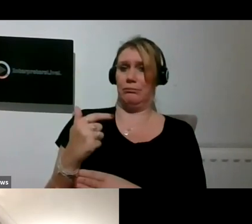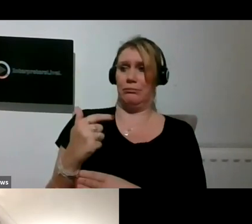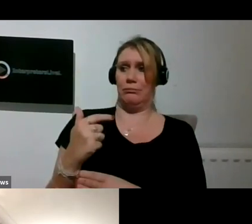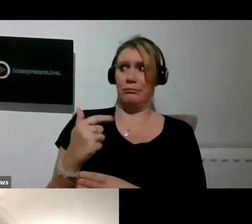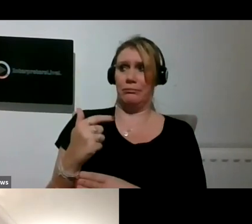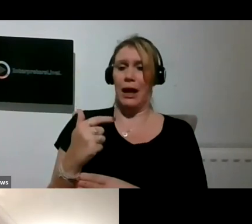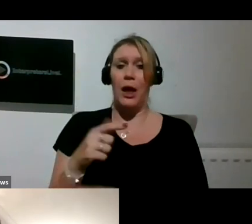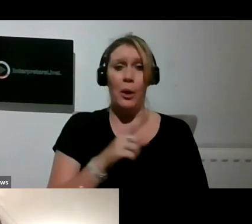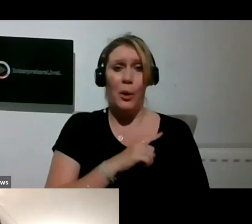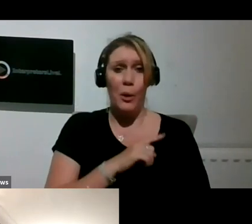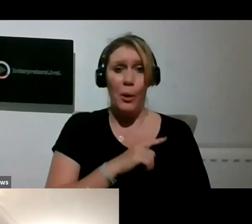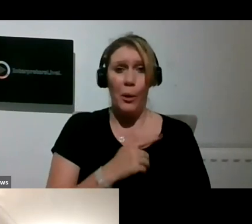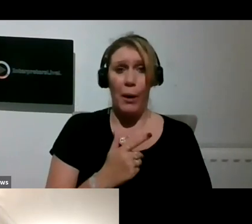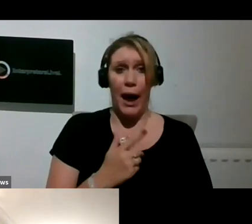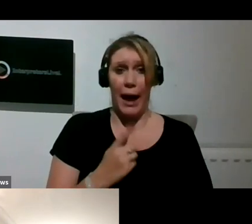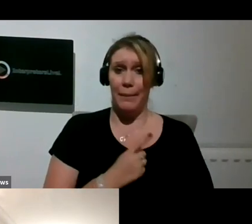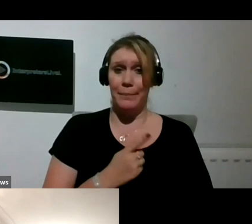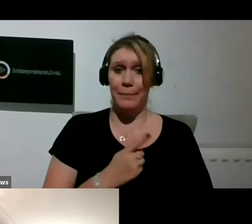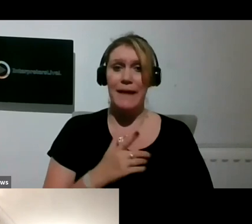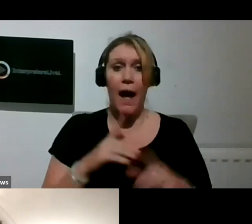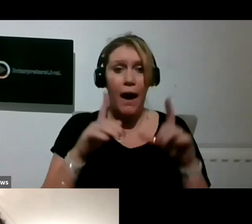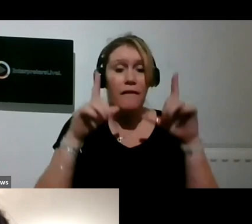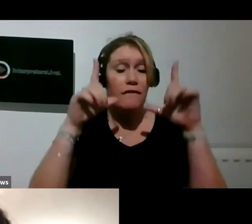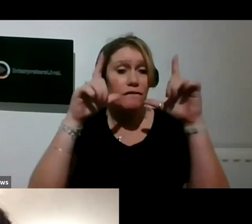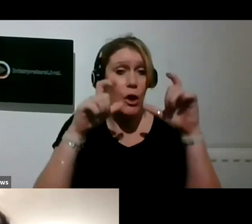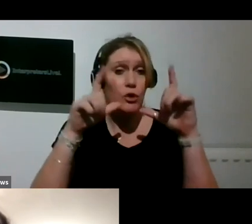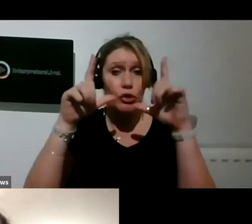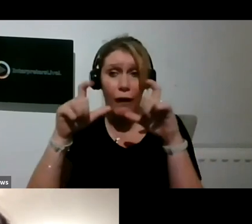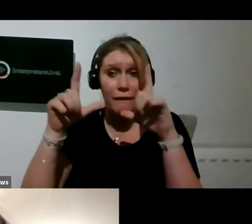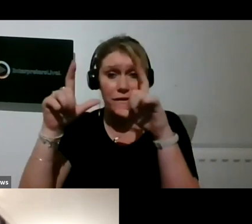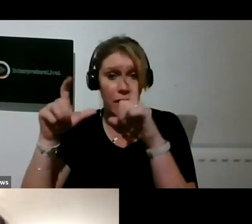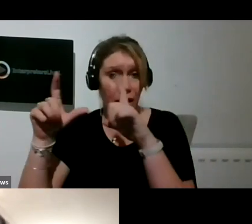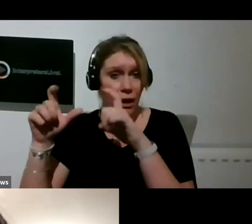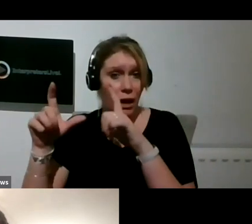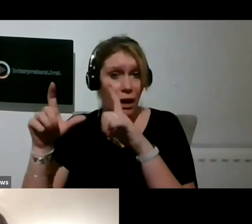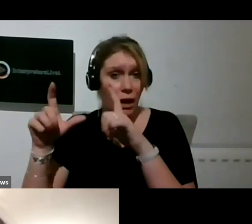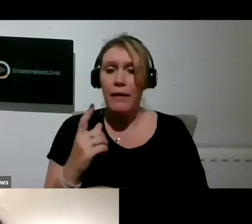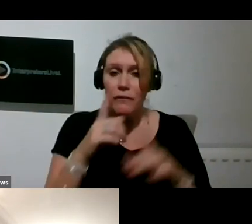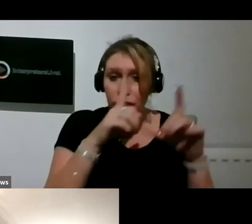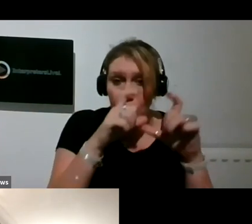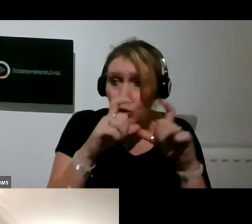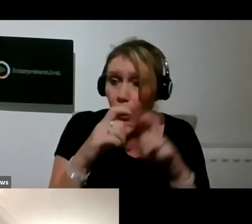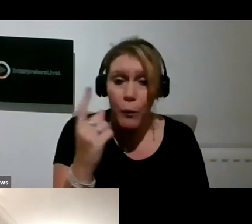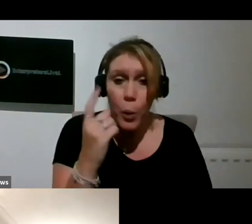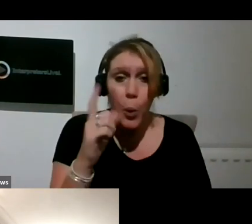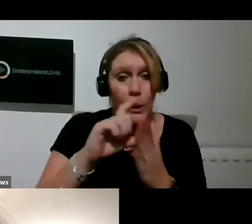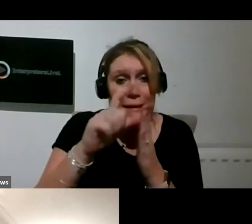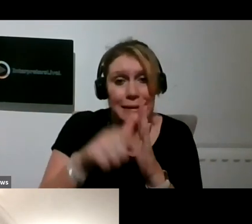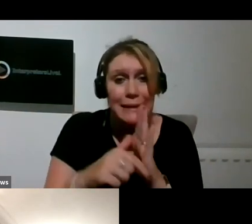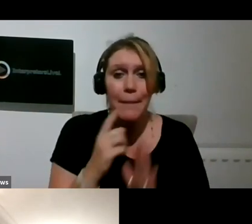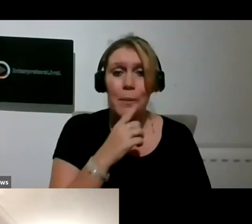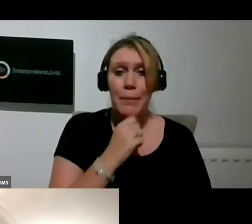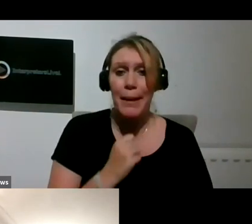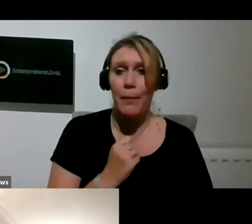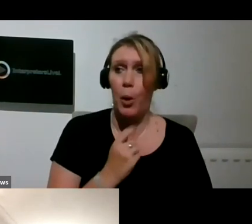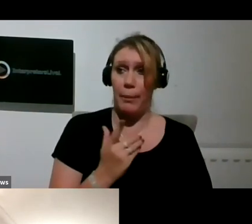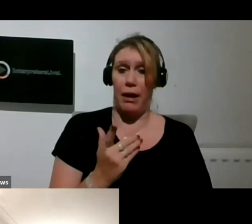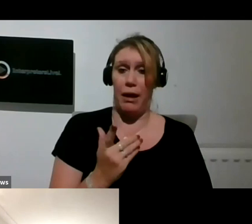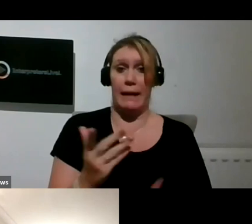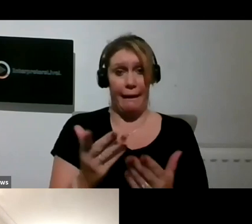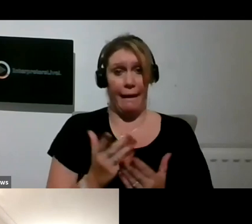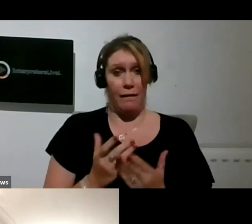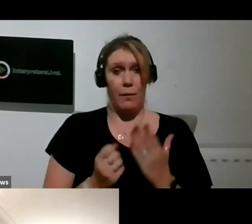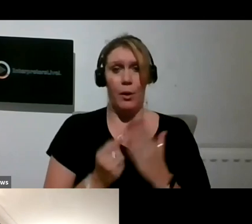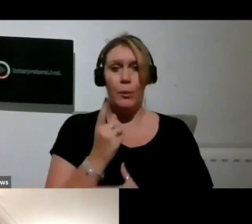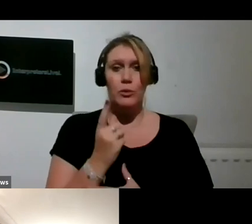portrait photographer who's very used to photographing disabled people, but, um, it gave him an opportunity to,